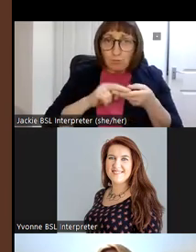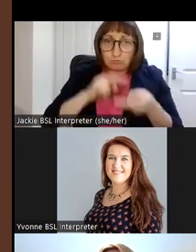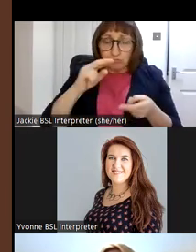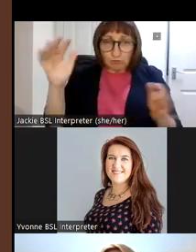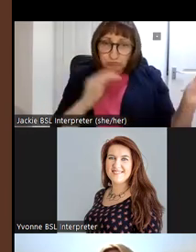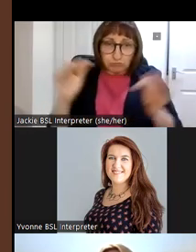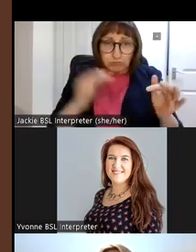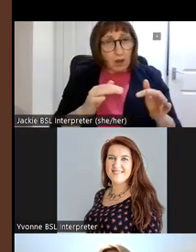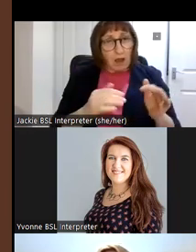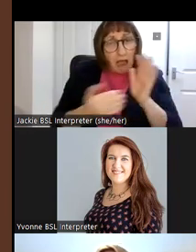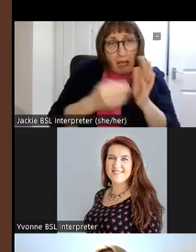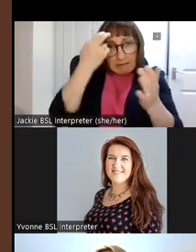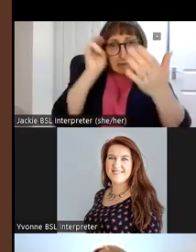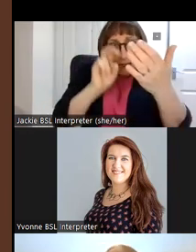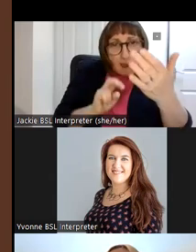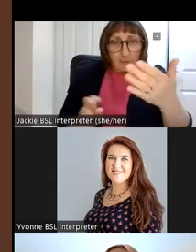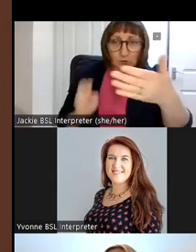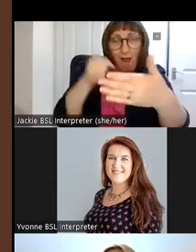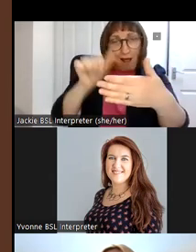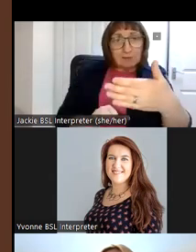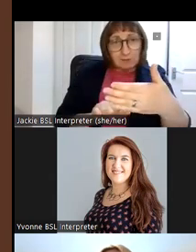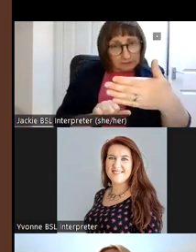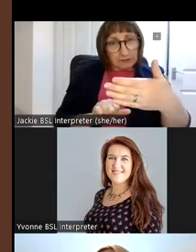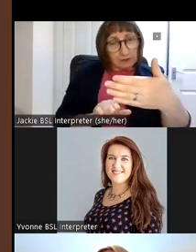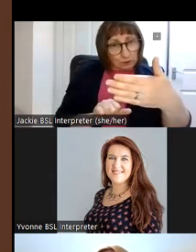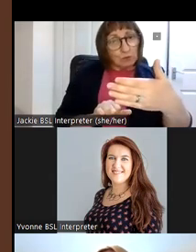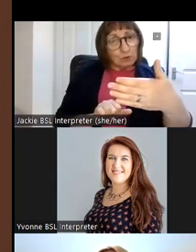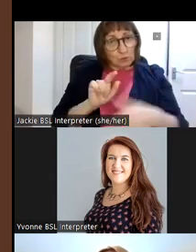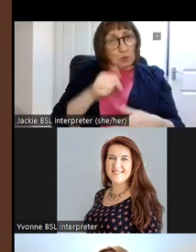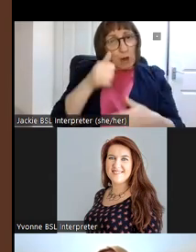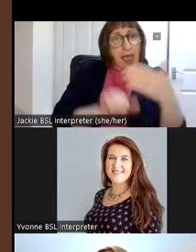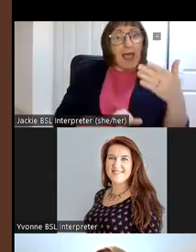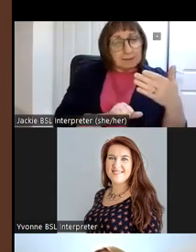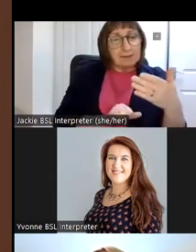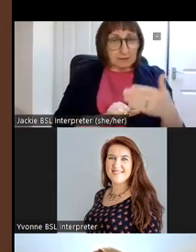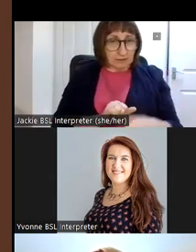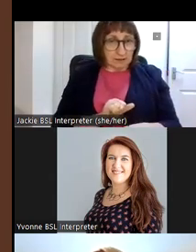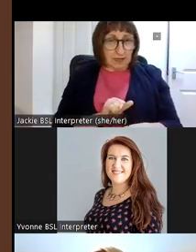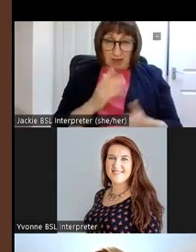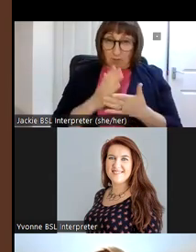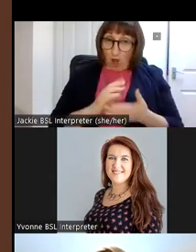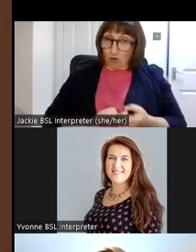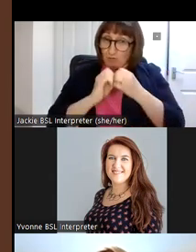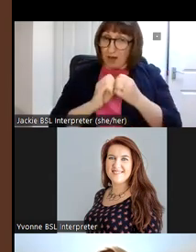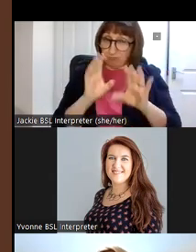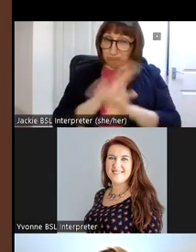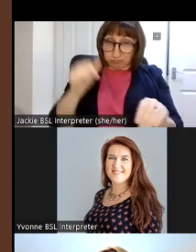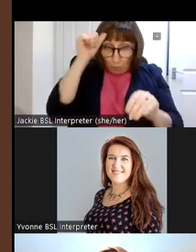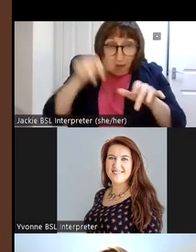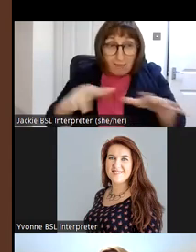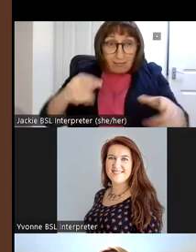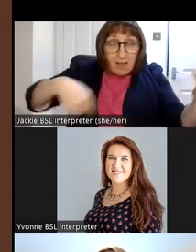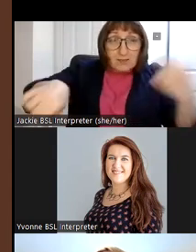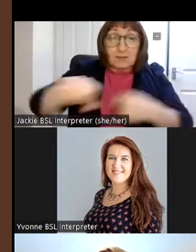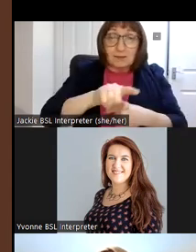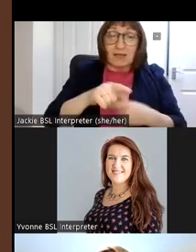additional names to add to the the veterans uh lists so really by creating awareness we are